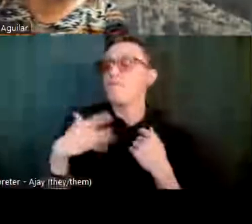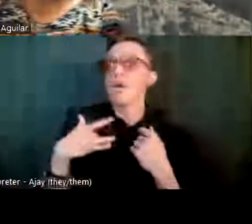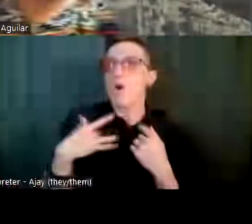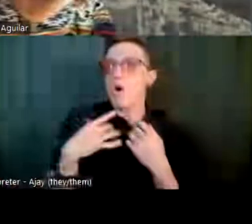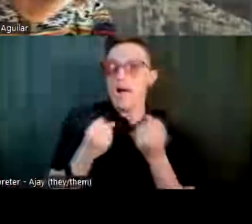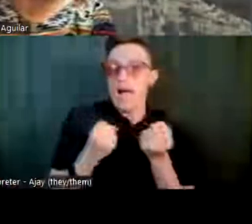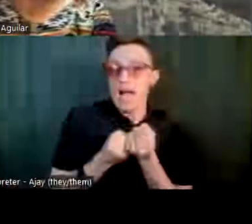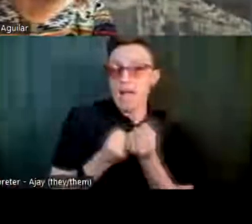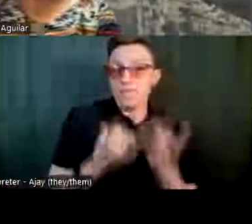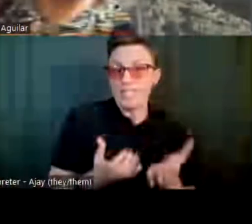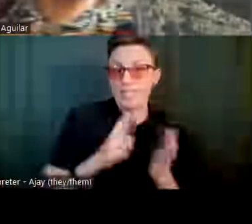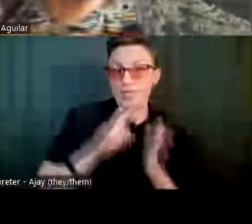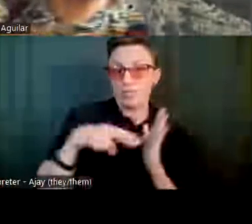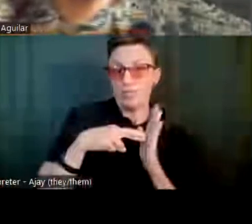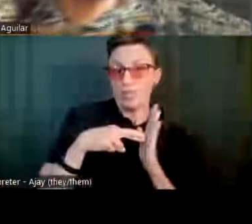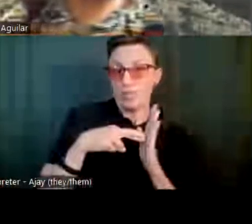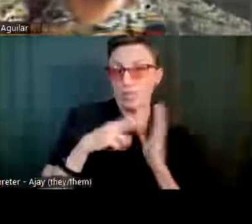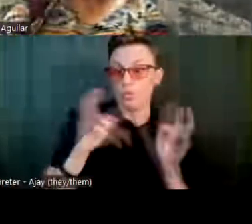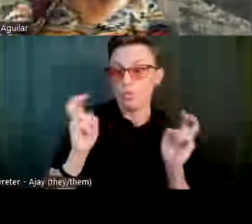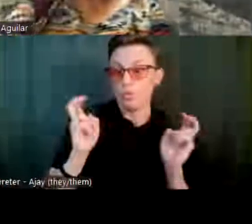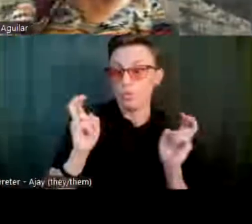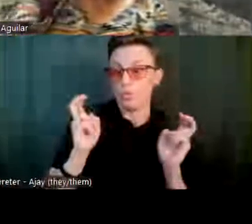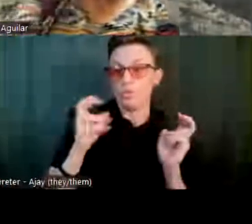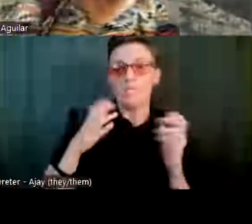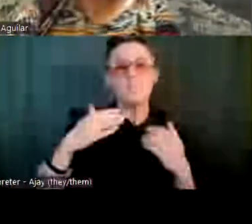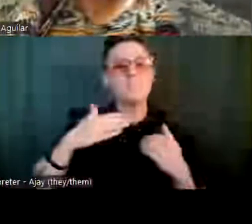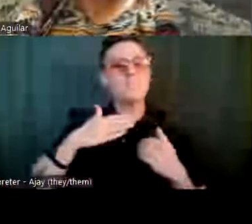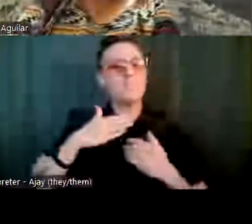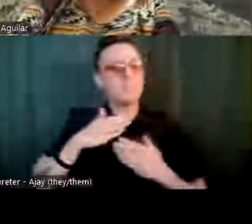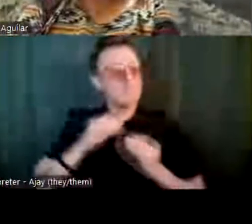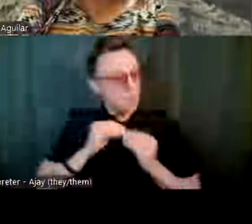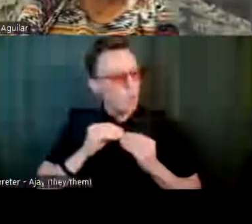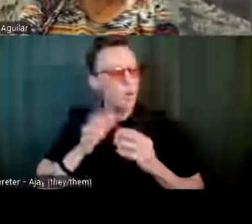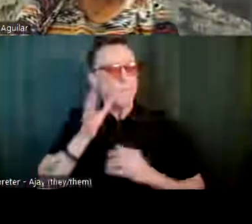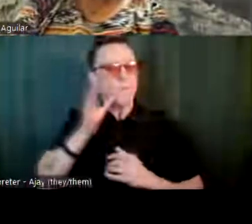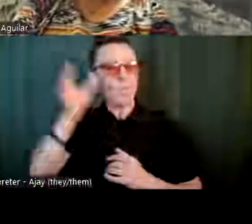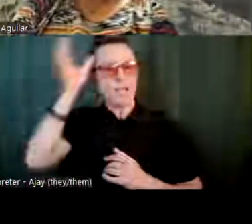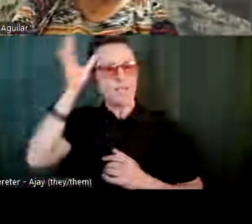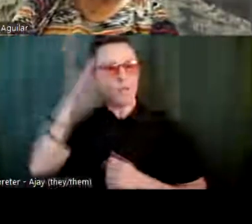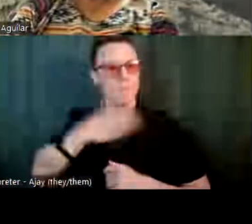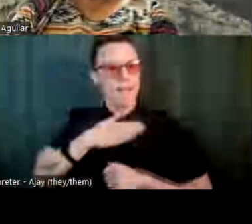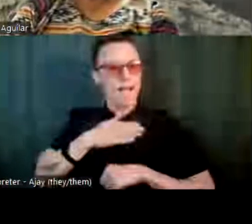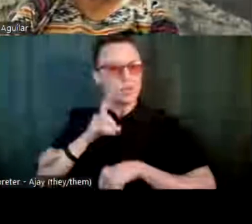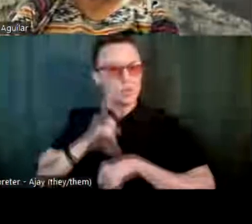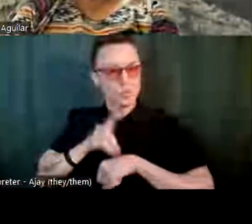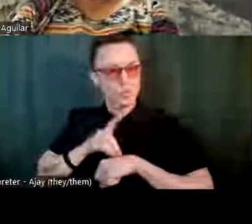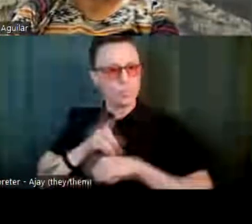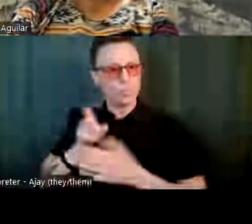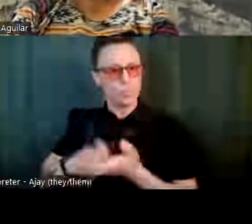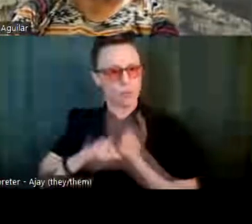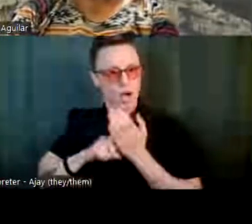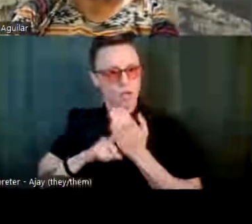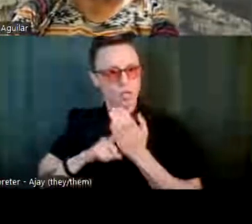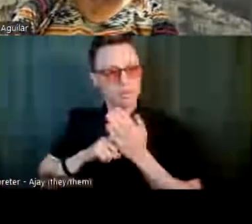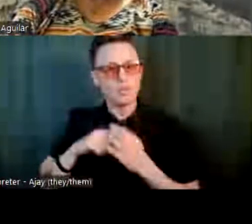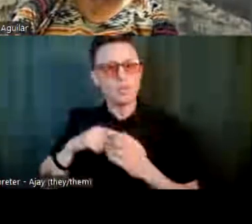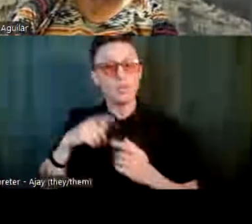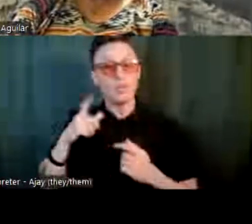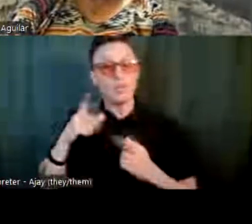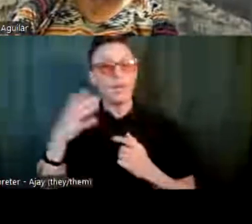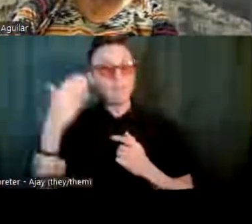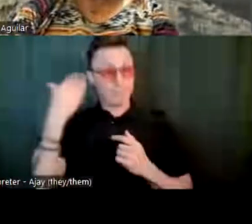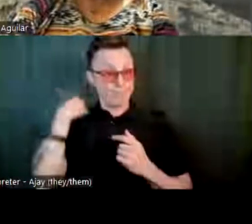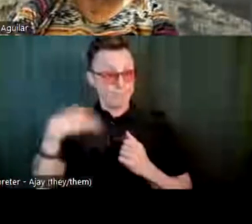as being part of my parental duties. Once I found out I had a son